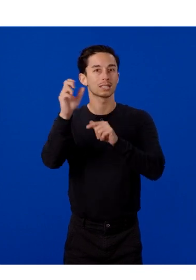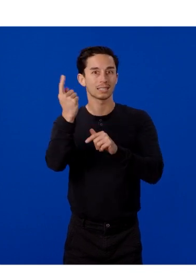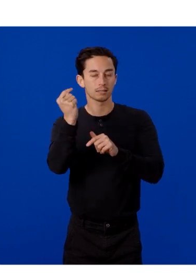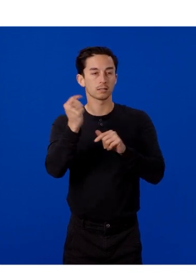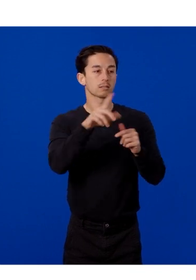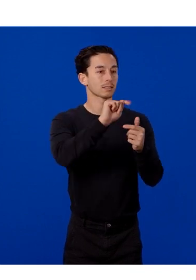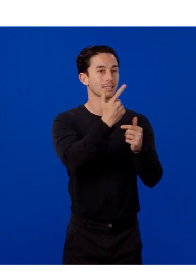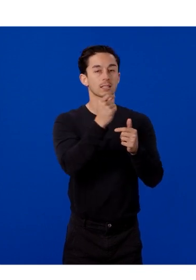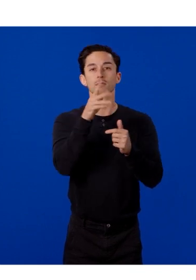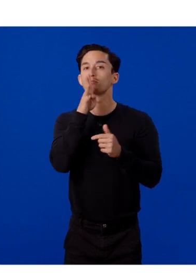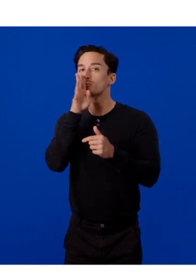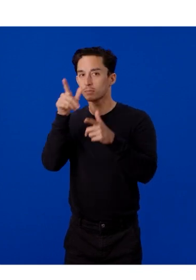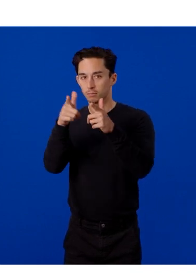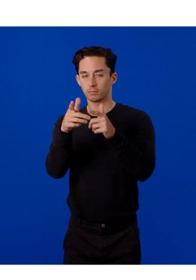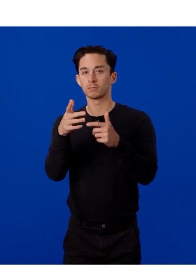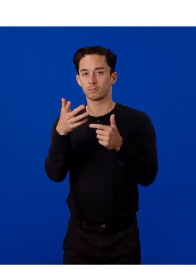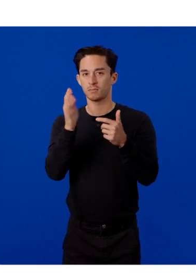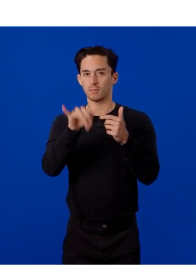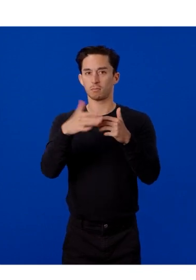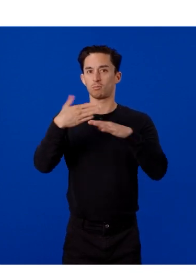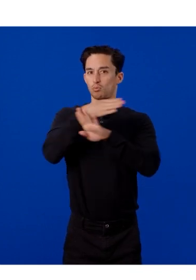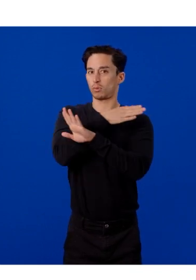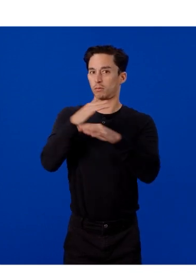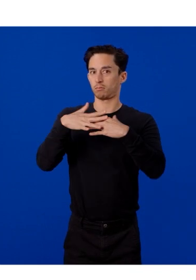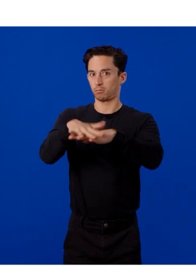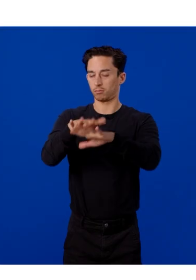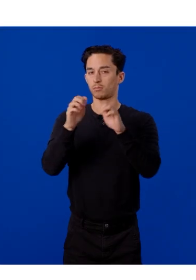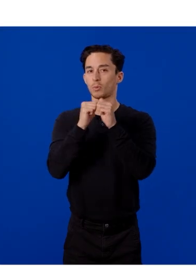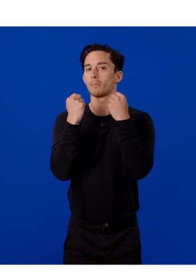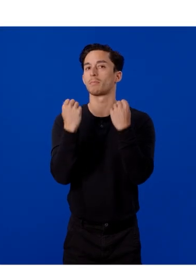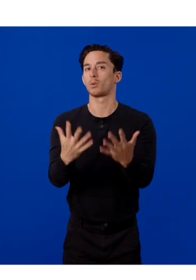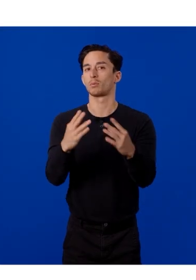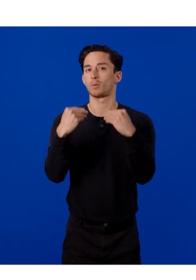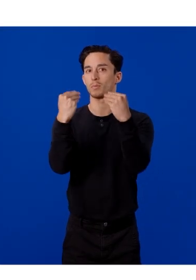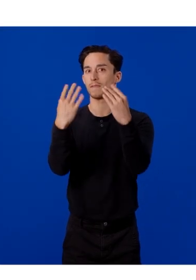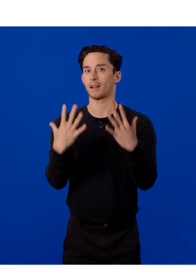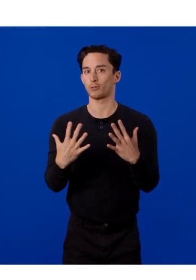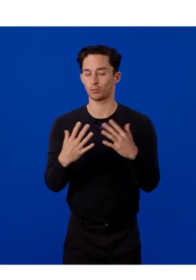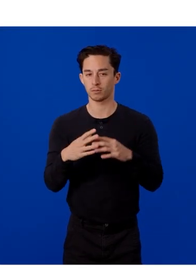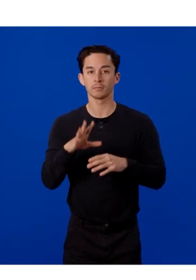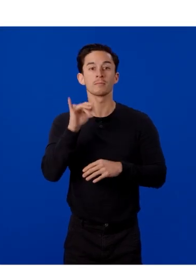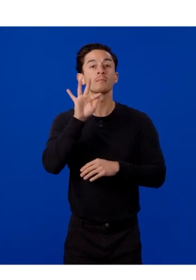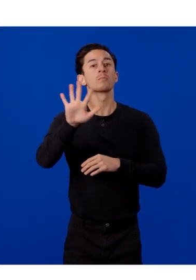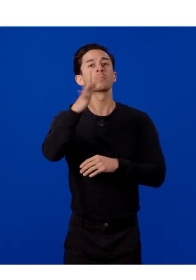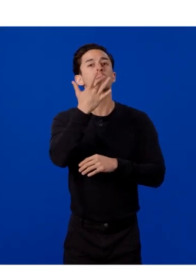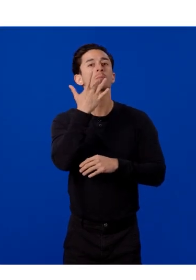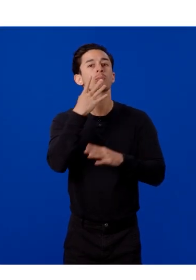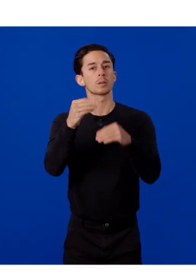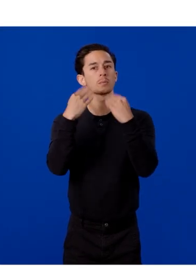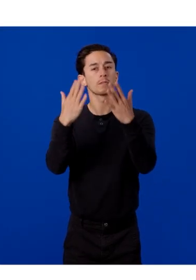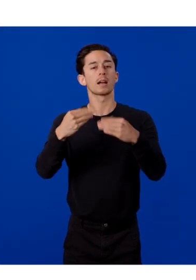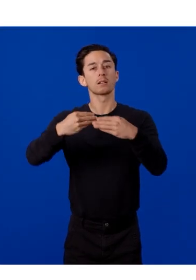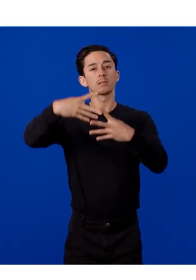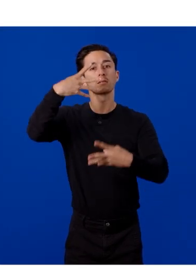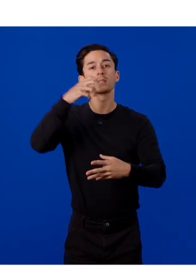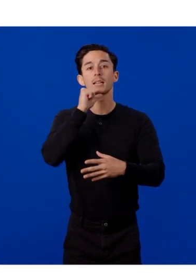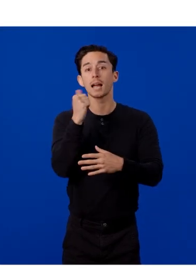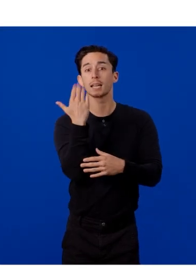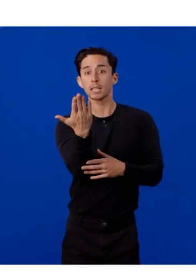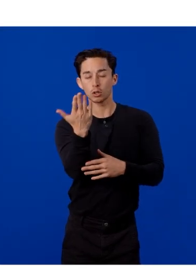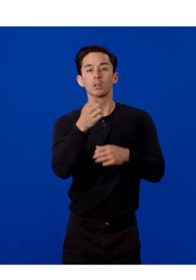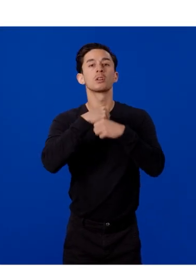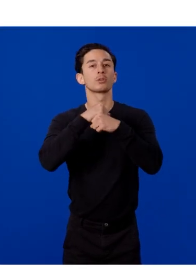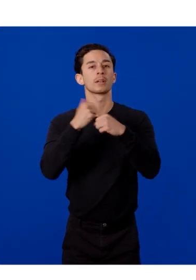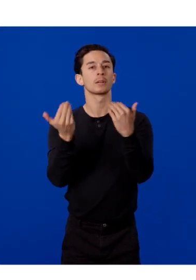-speech. All pre-integrated with multiple providers. And if your preferred provider isn't listed here, create a new